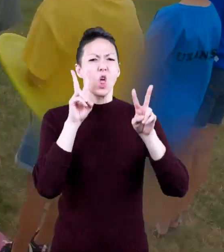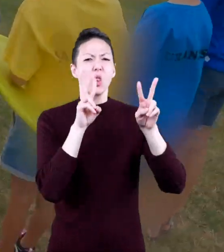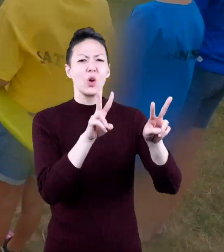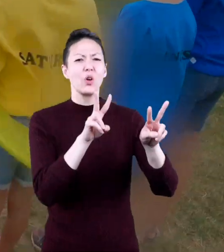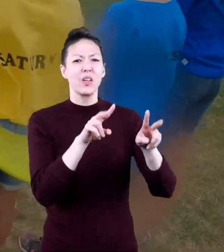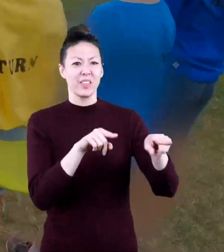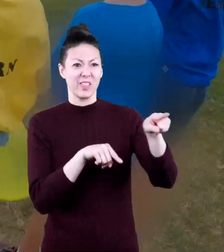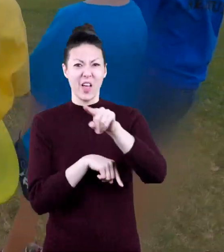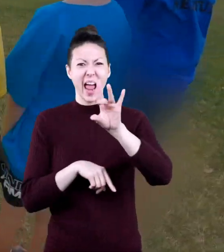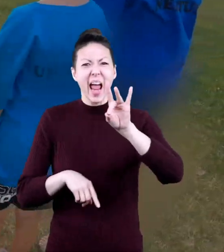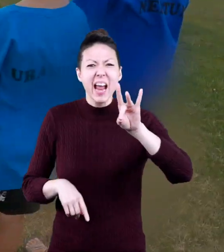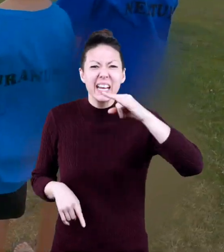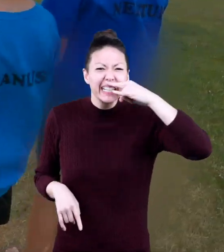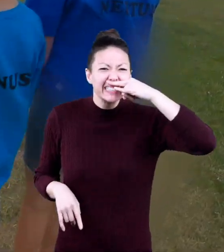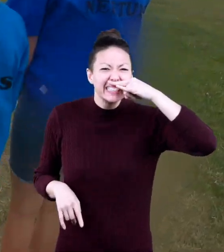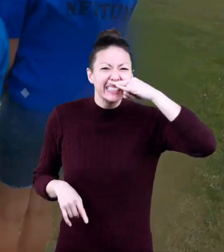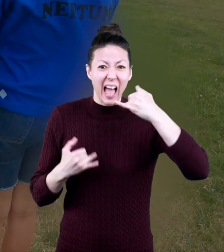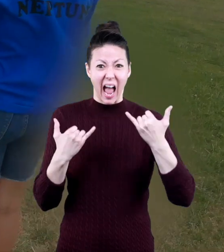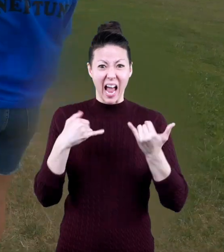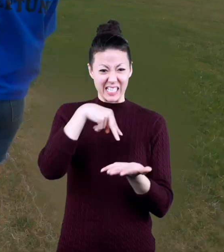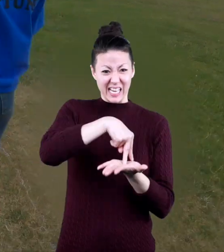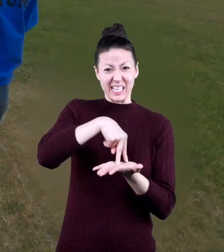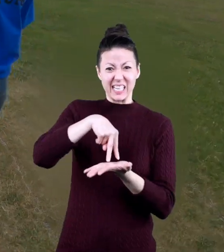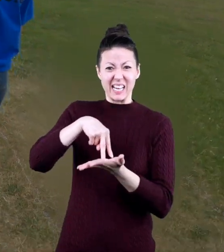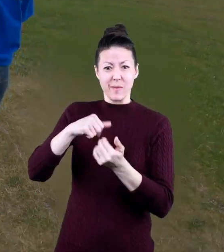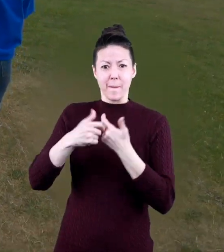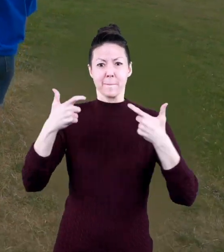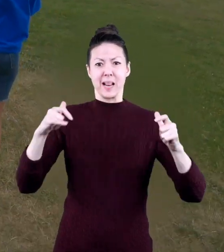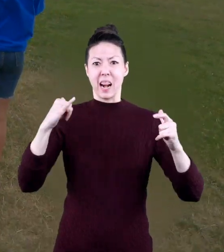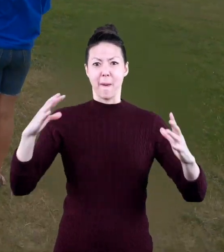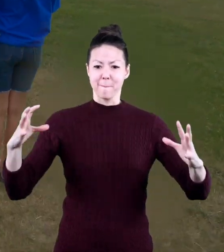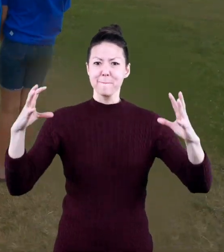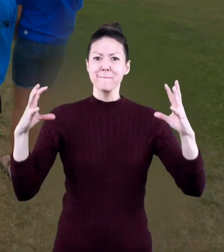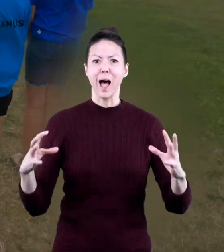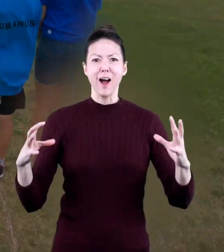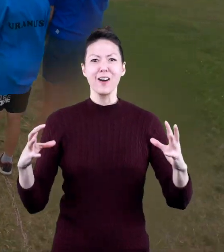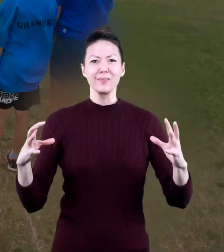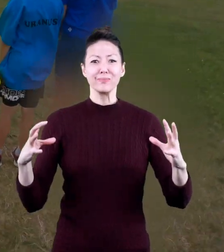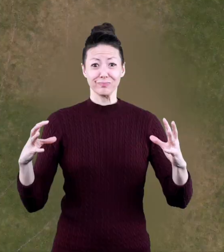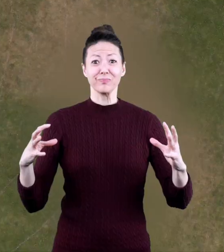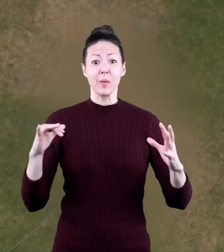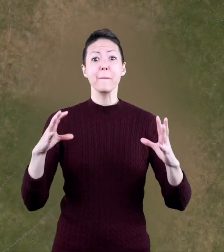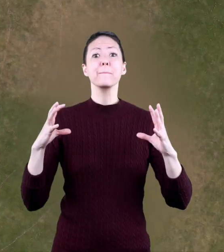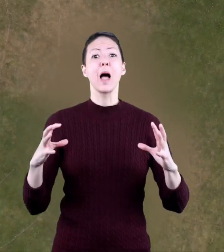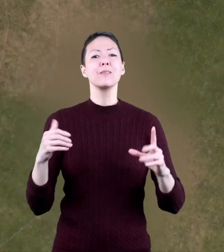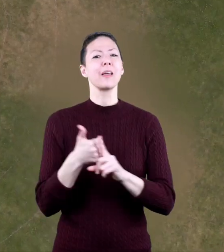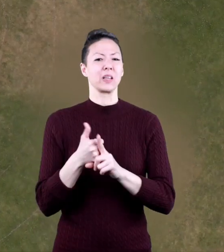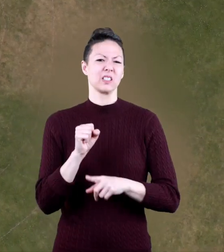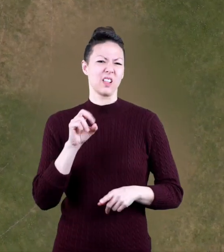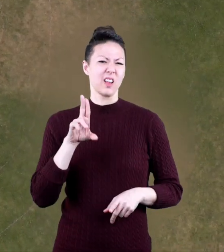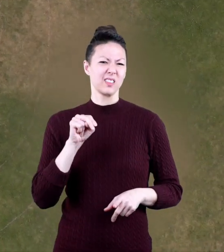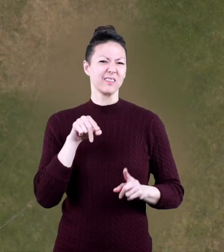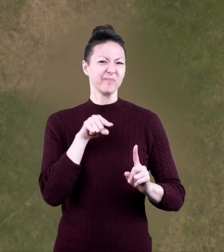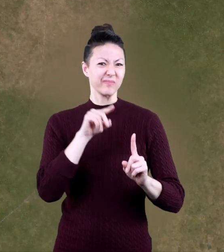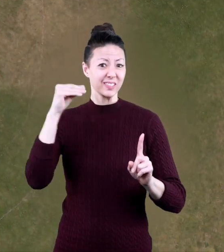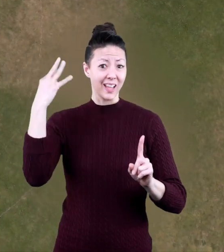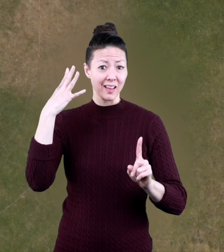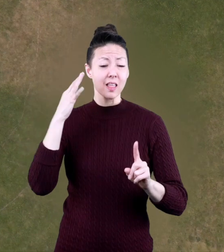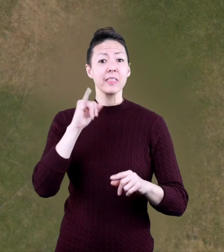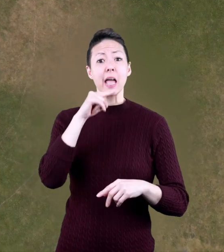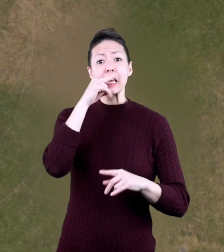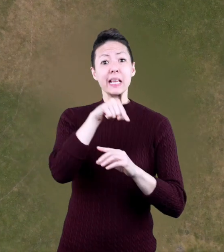Take a look at these eight kids standing around a big yellow ball. The ball represents the sun.